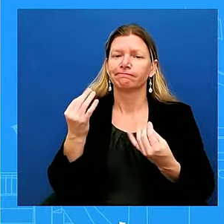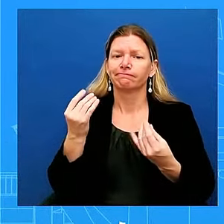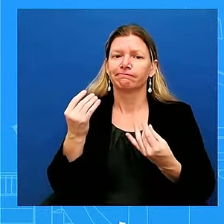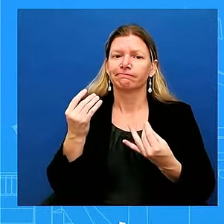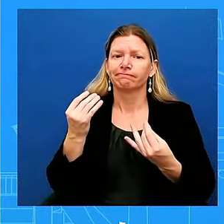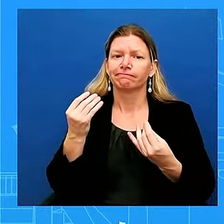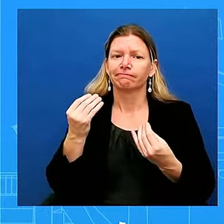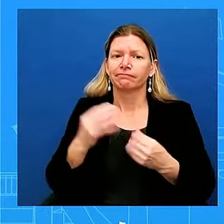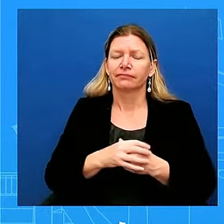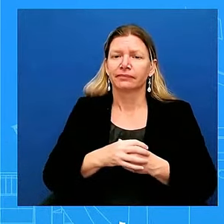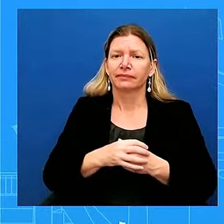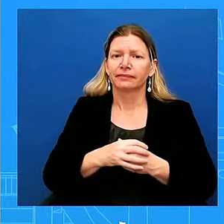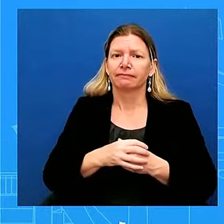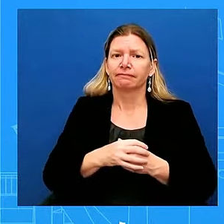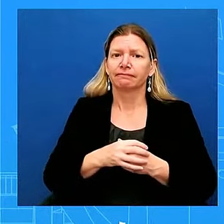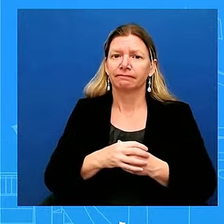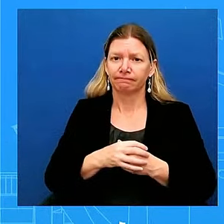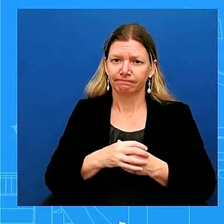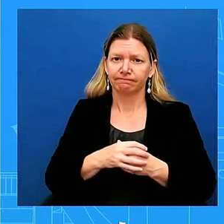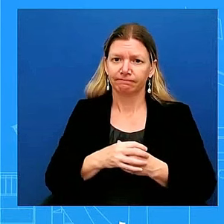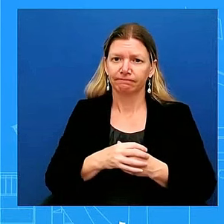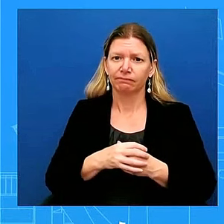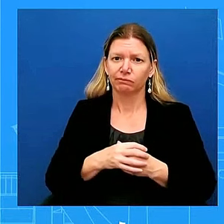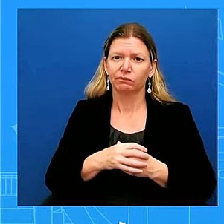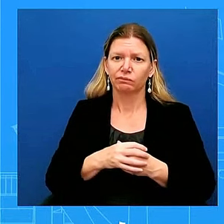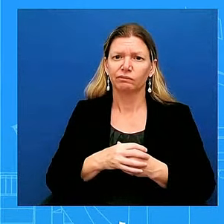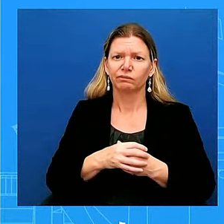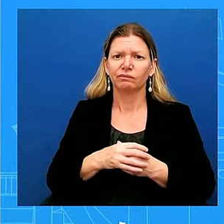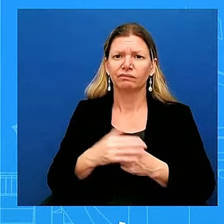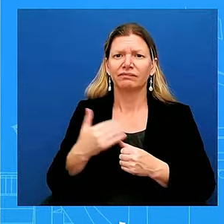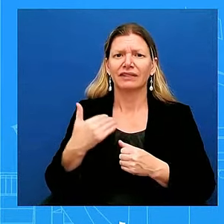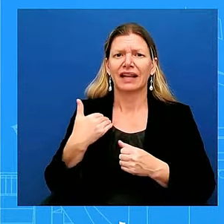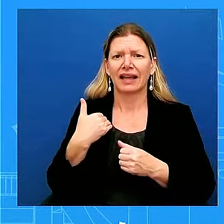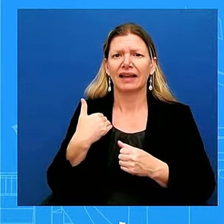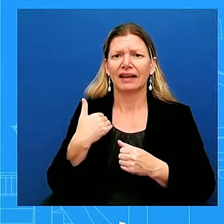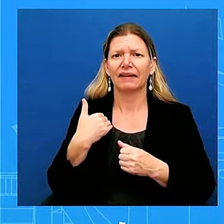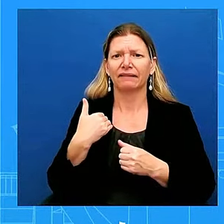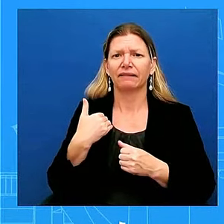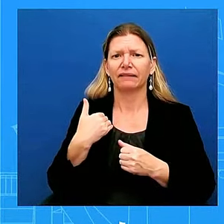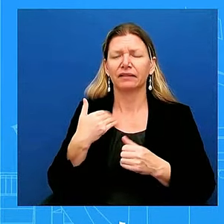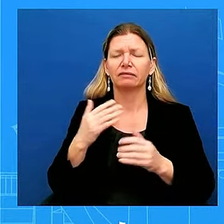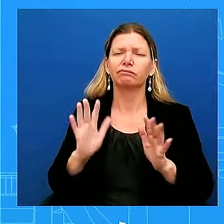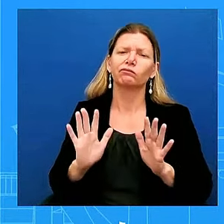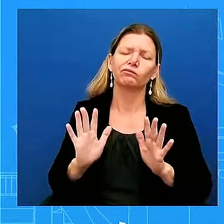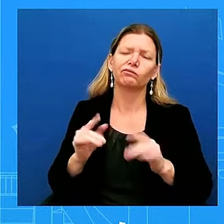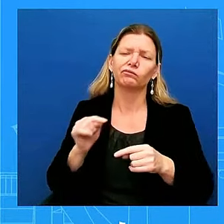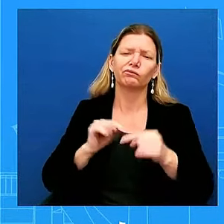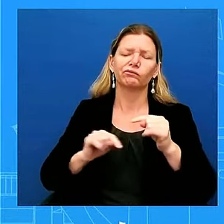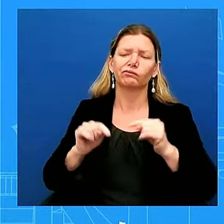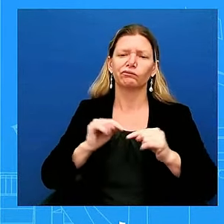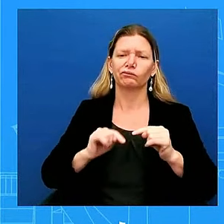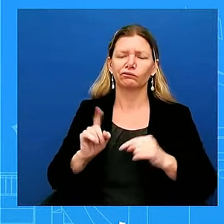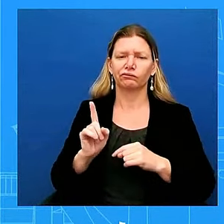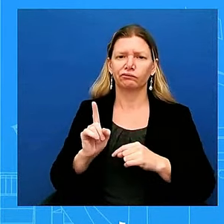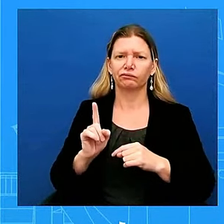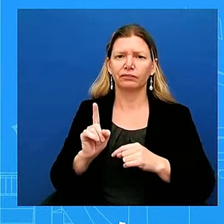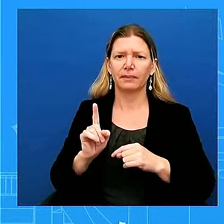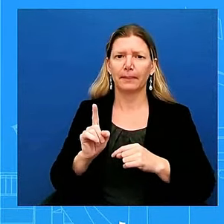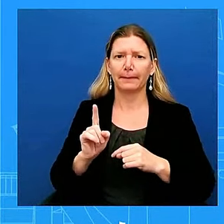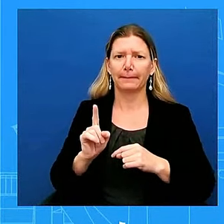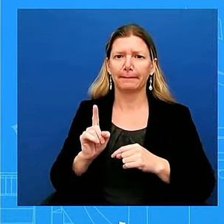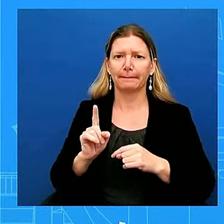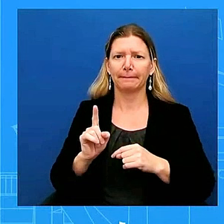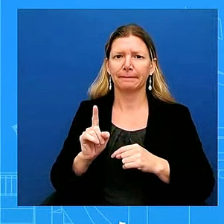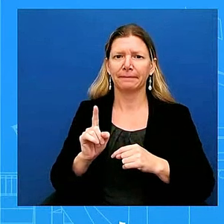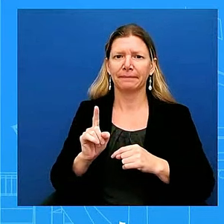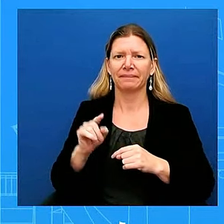that are not necessarily – here's what I can say. I'm not going to speak to private diplomatic conversation. I'm not going